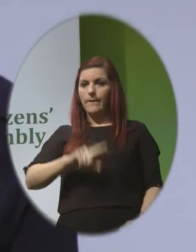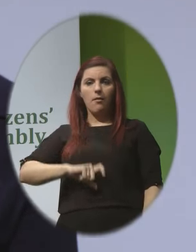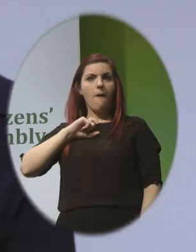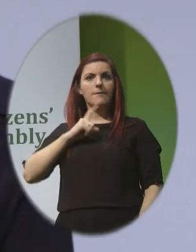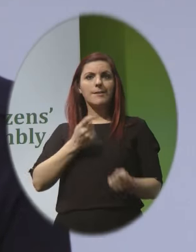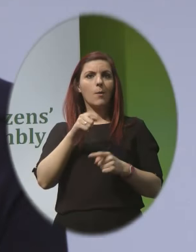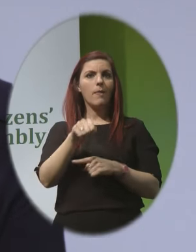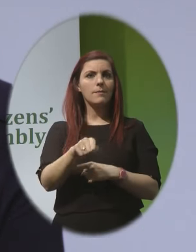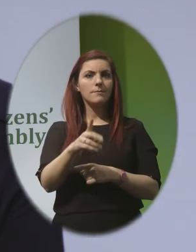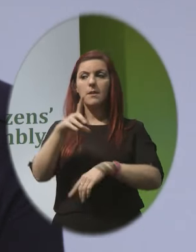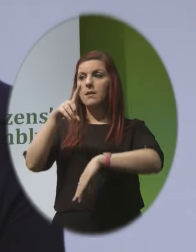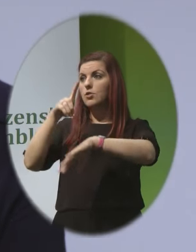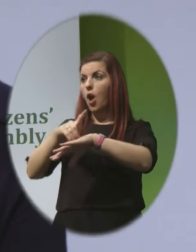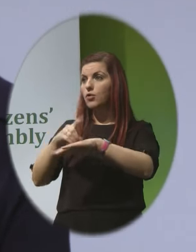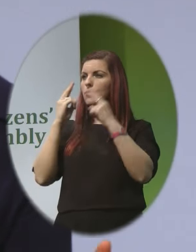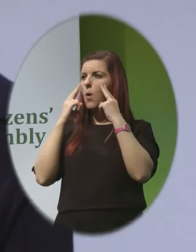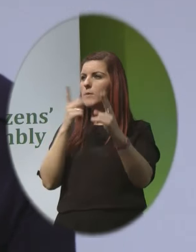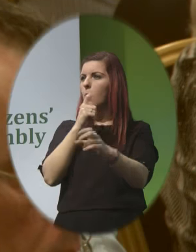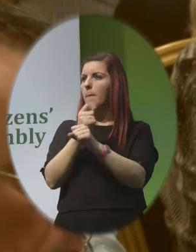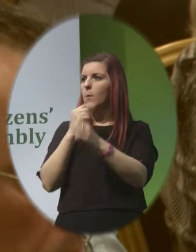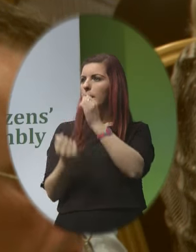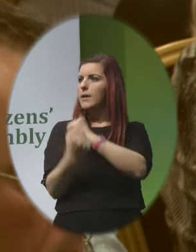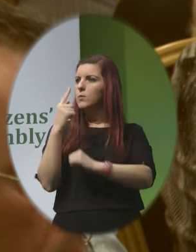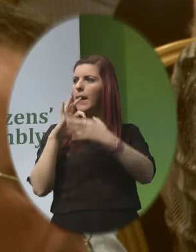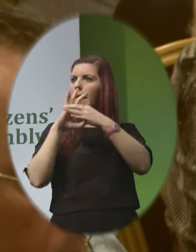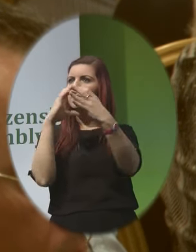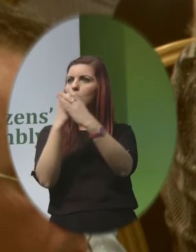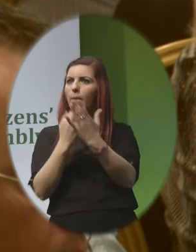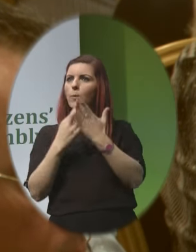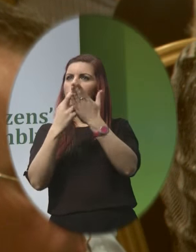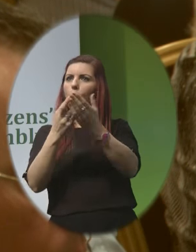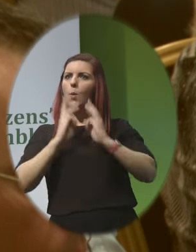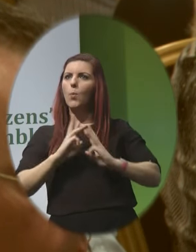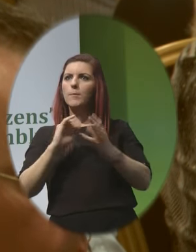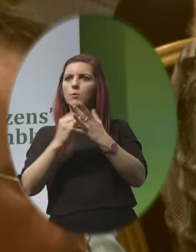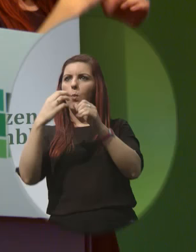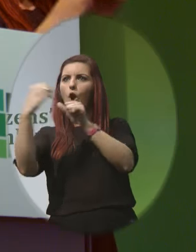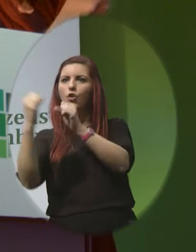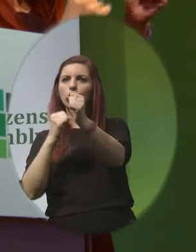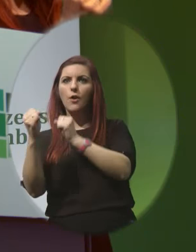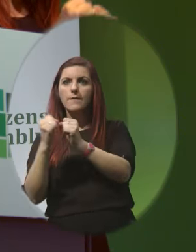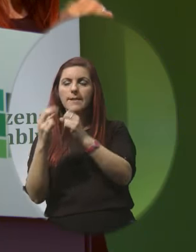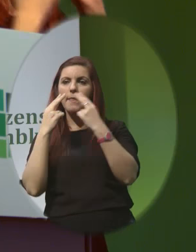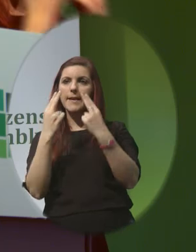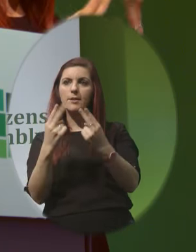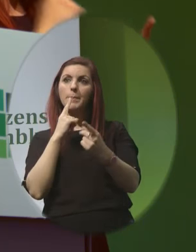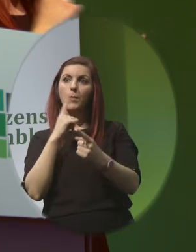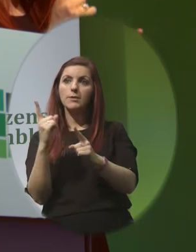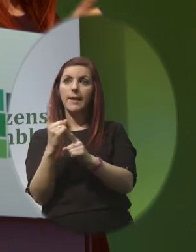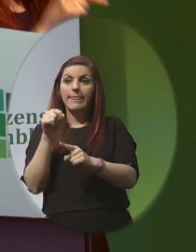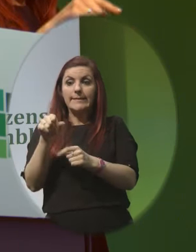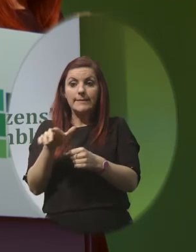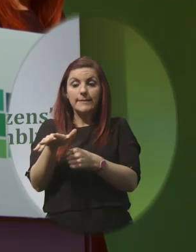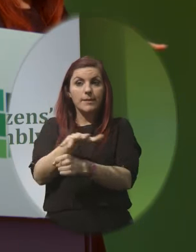generally would deal with issues regarding referral of women to other services that they need but in this